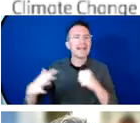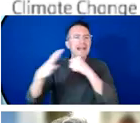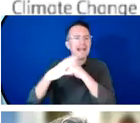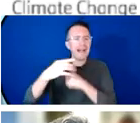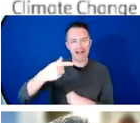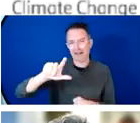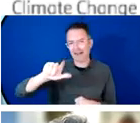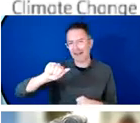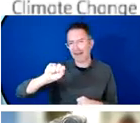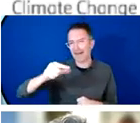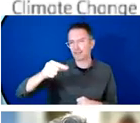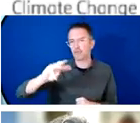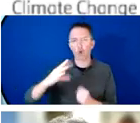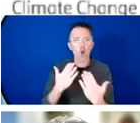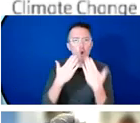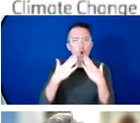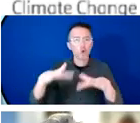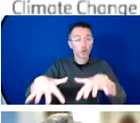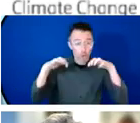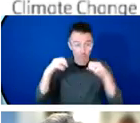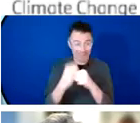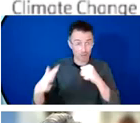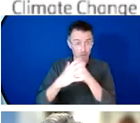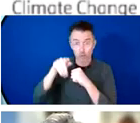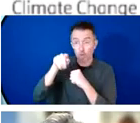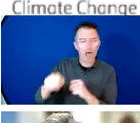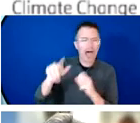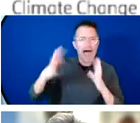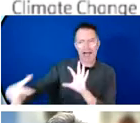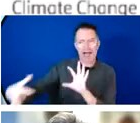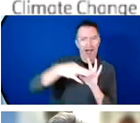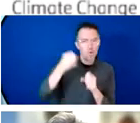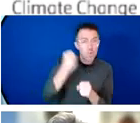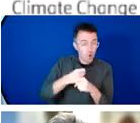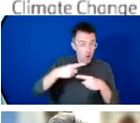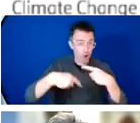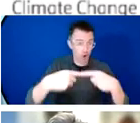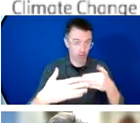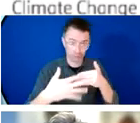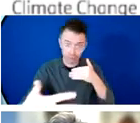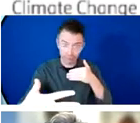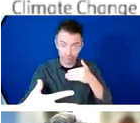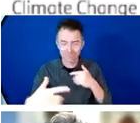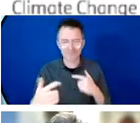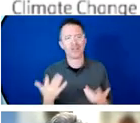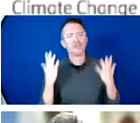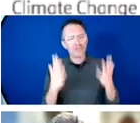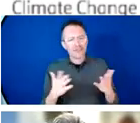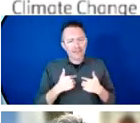me great, great pleasure to welcome our distinguished high-level speakers for the opening segment of this event,